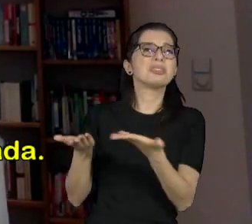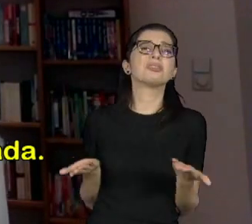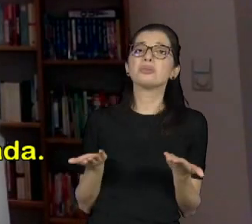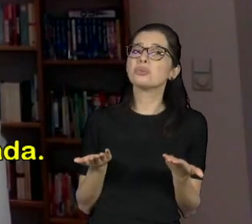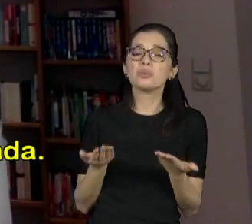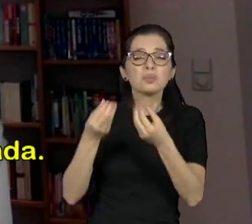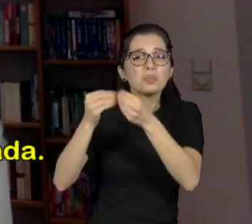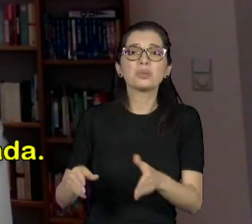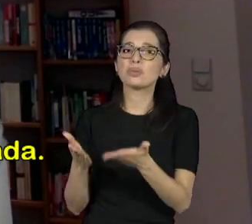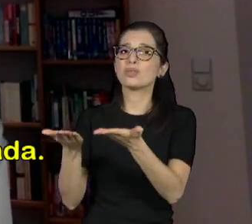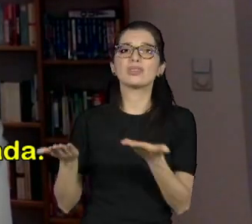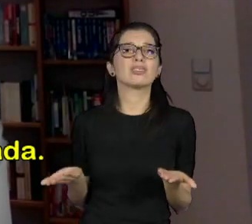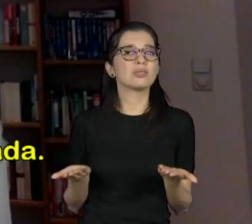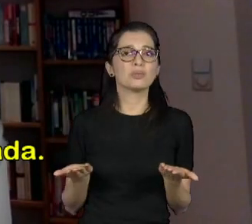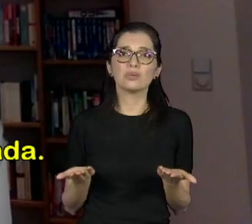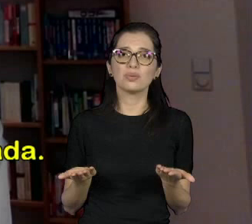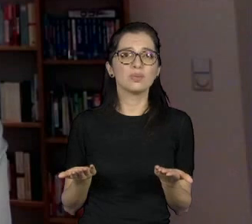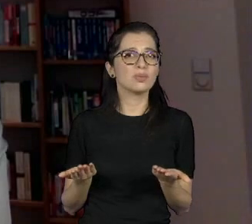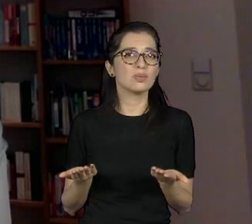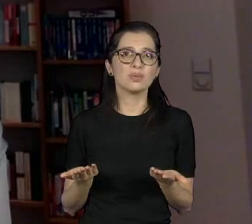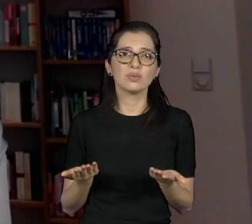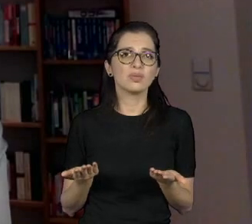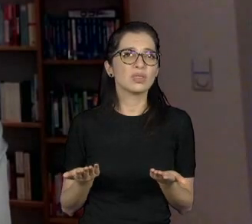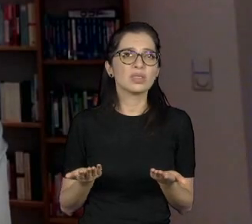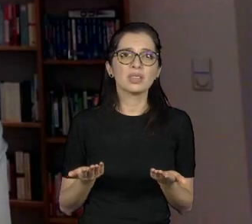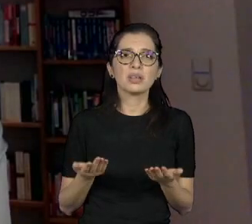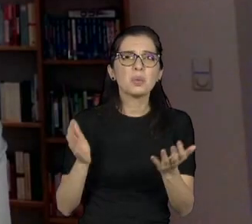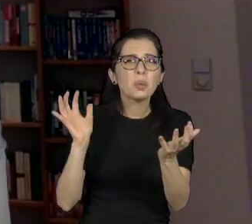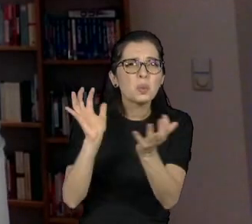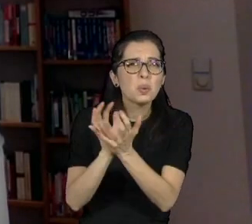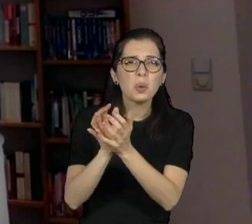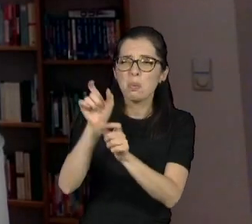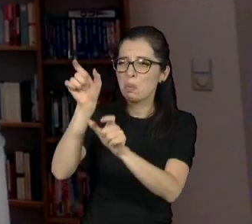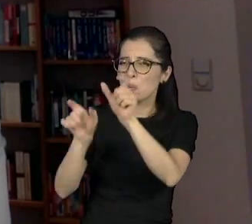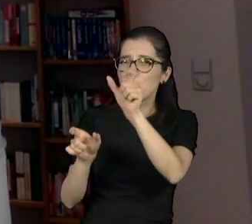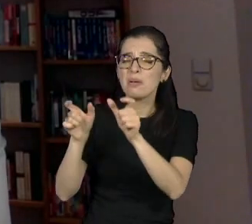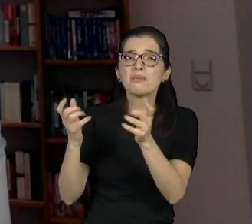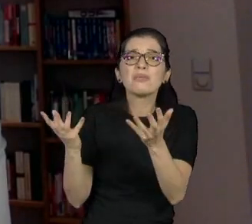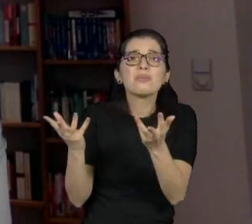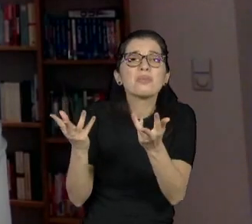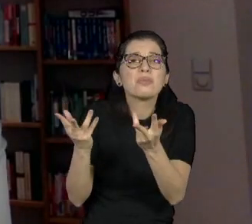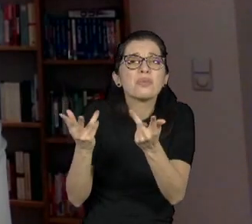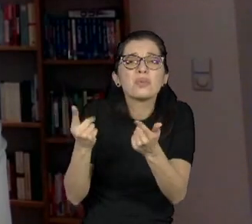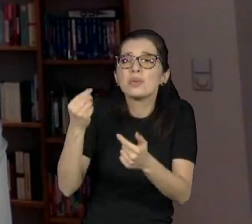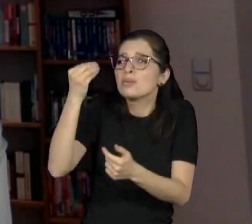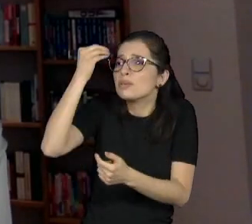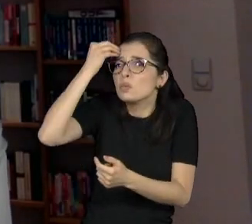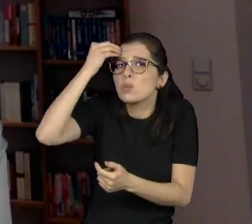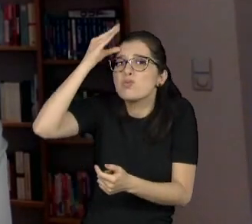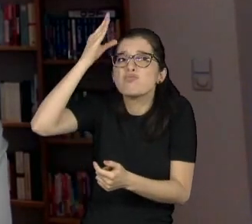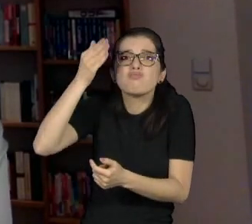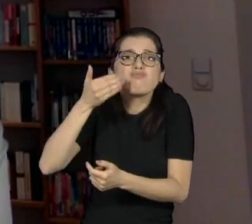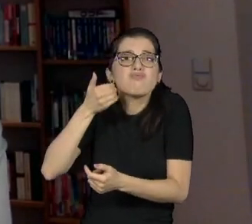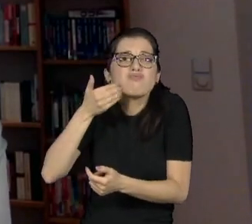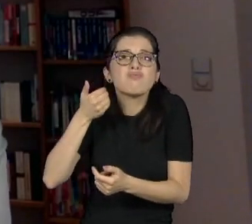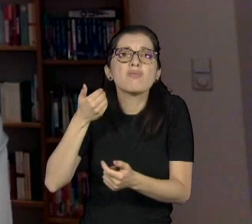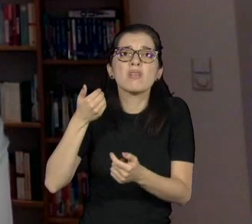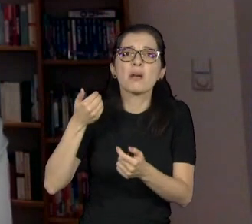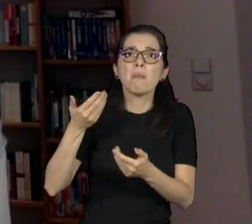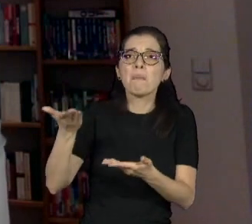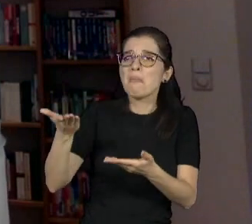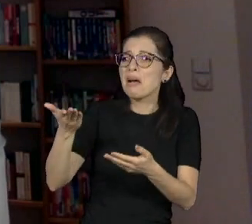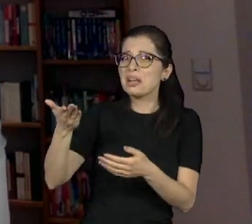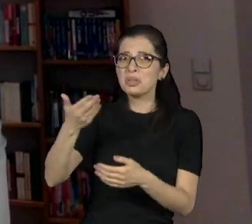also just such a lost opportunity what a valuable group of individuals and knowledge that that